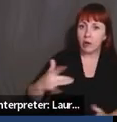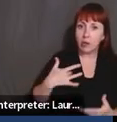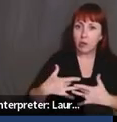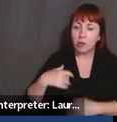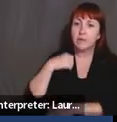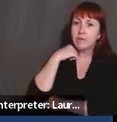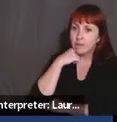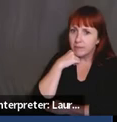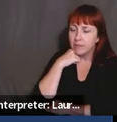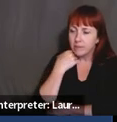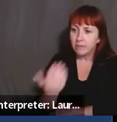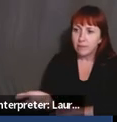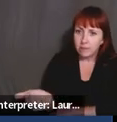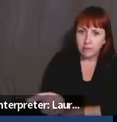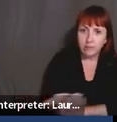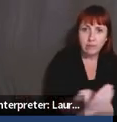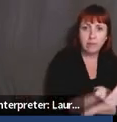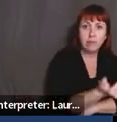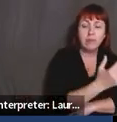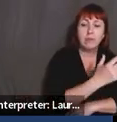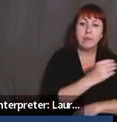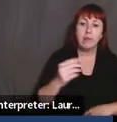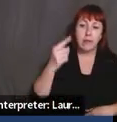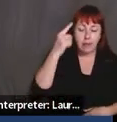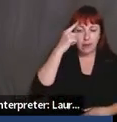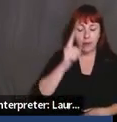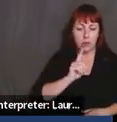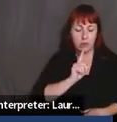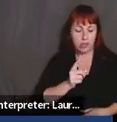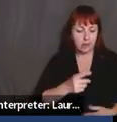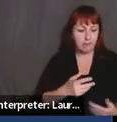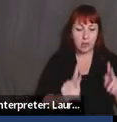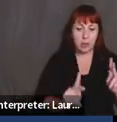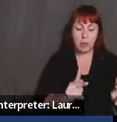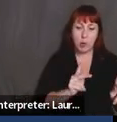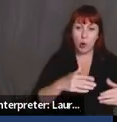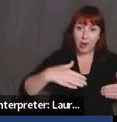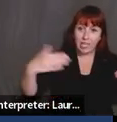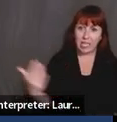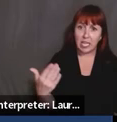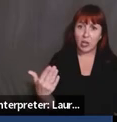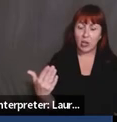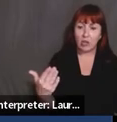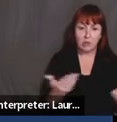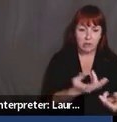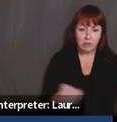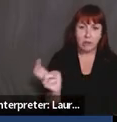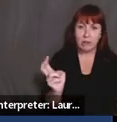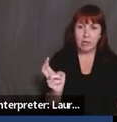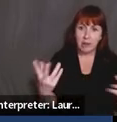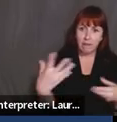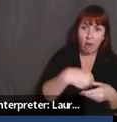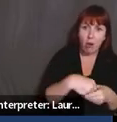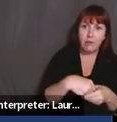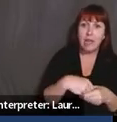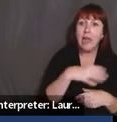Um, and I think, uh, you know, really looking at the people who are sitting at the table and looking at people who aren't at the table and need to